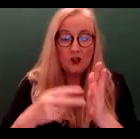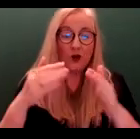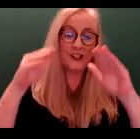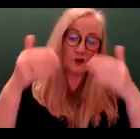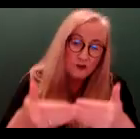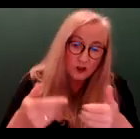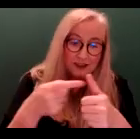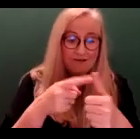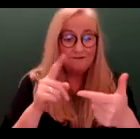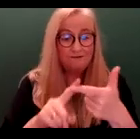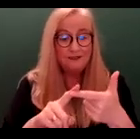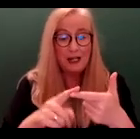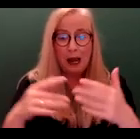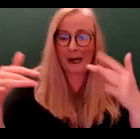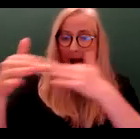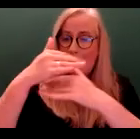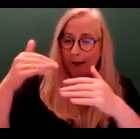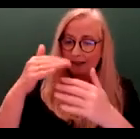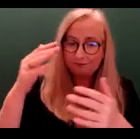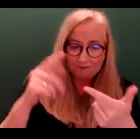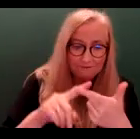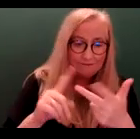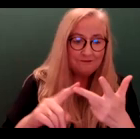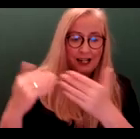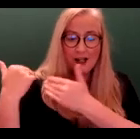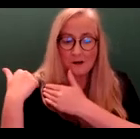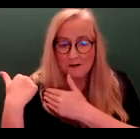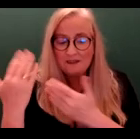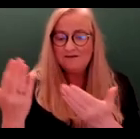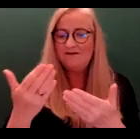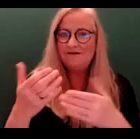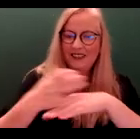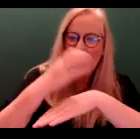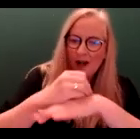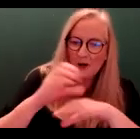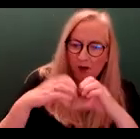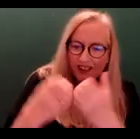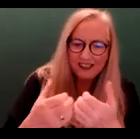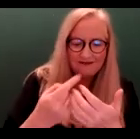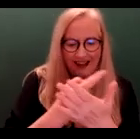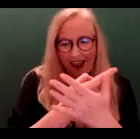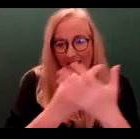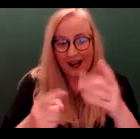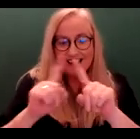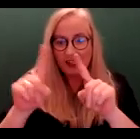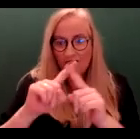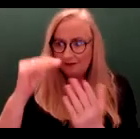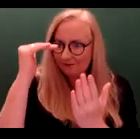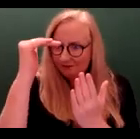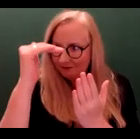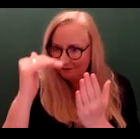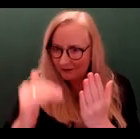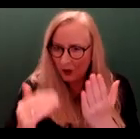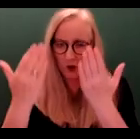to the climate change, town and villages, sustainable communities. All the chapters are outlined there